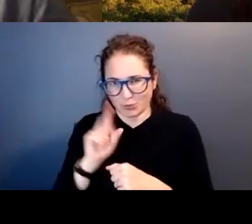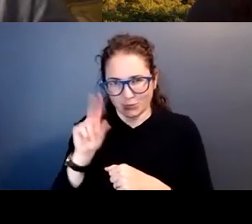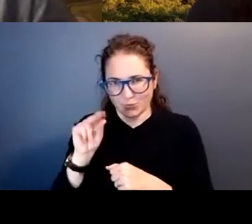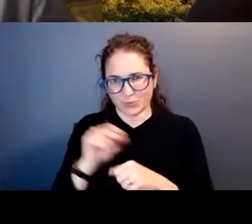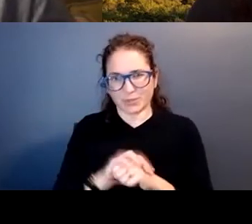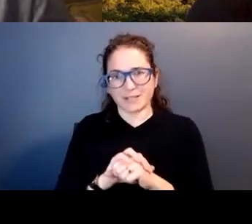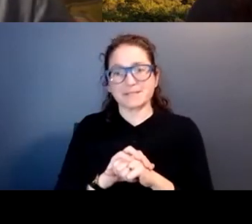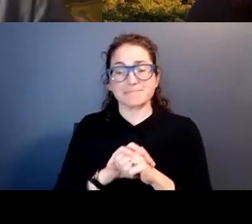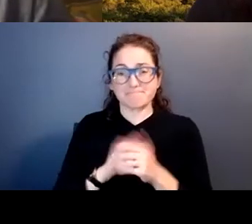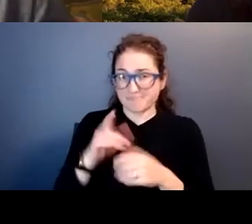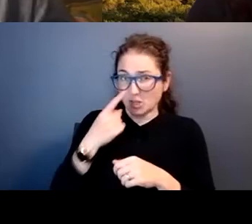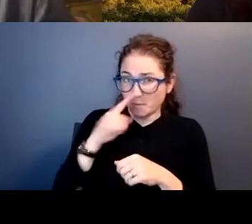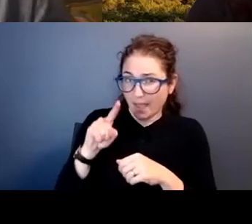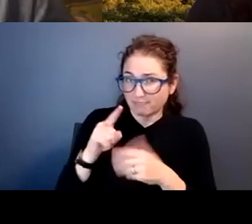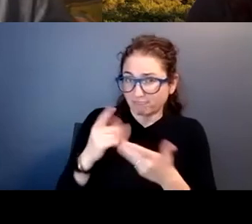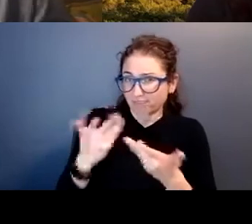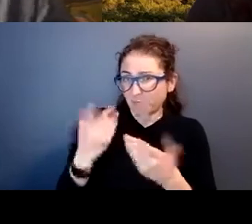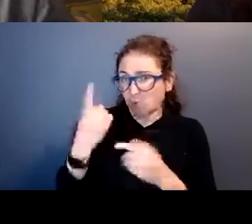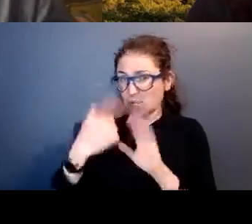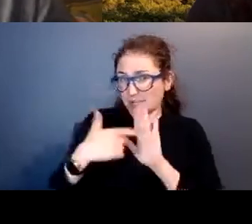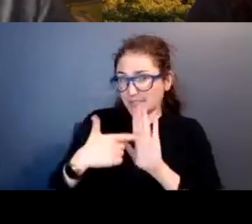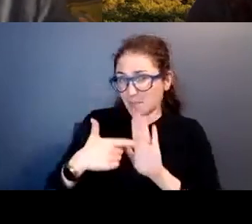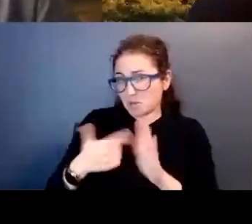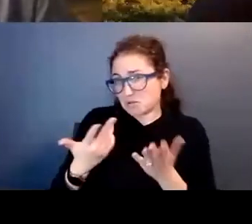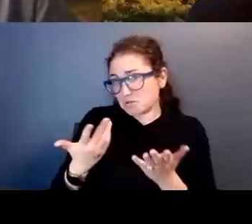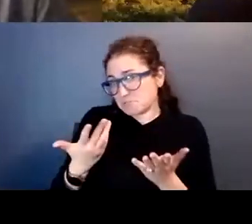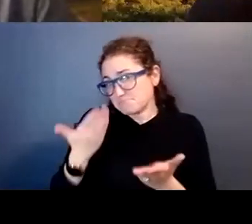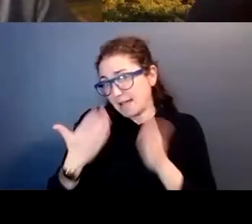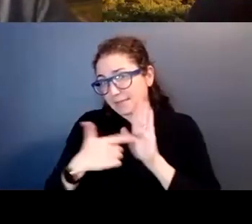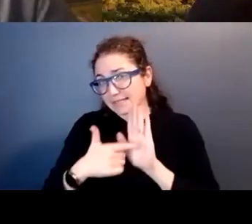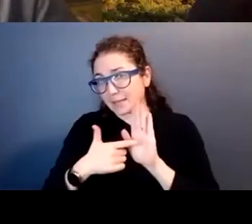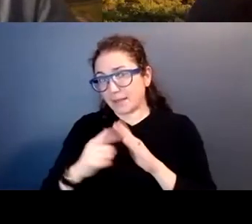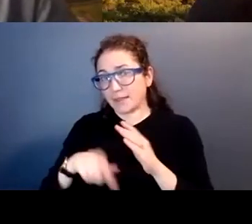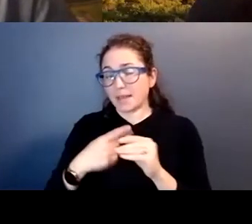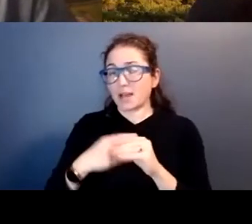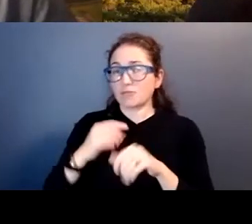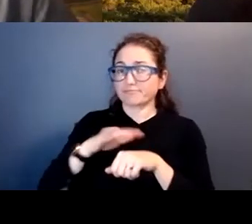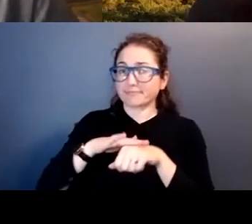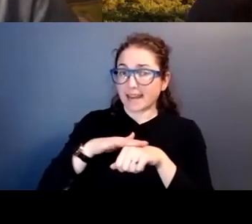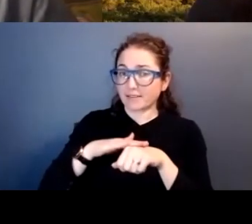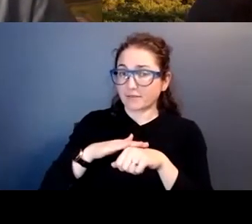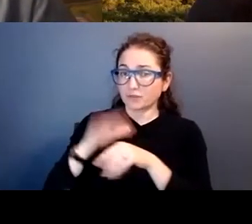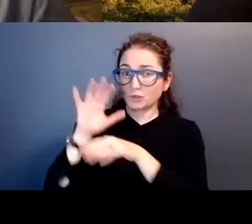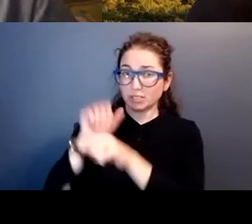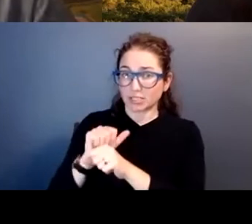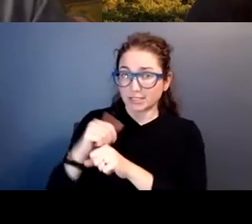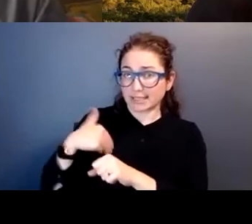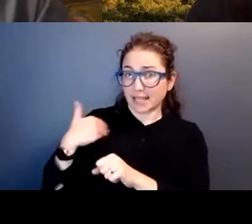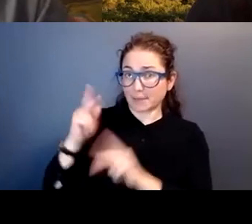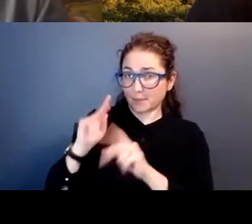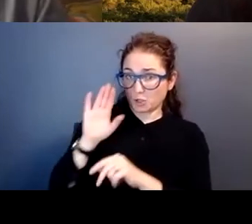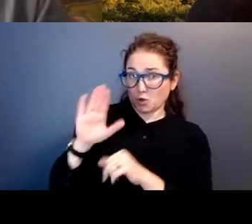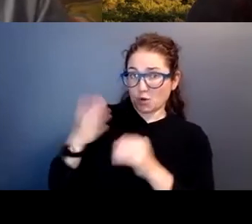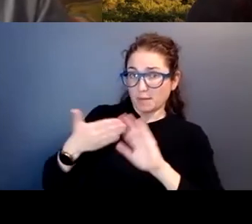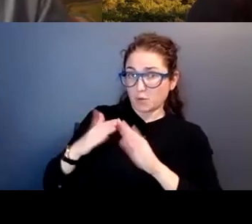just, can you give me one example or an example of a native tradition that the young people in your